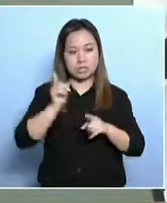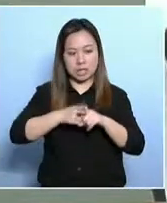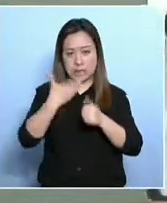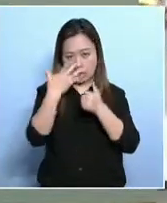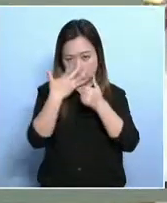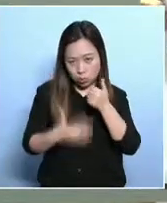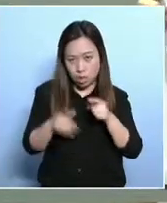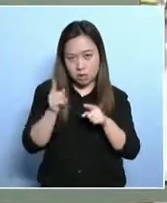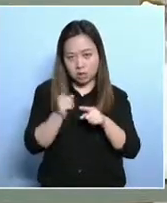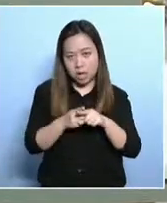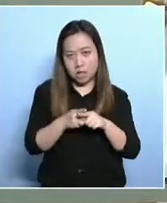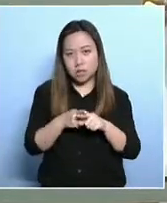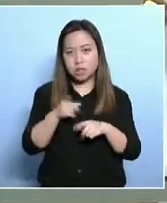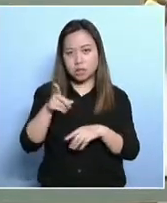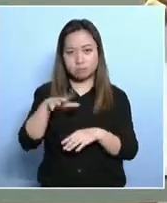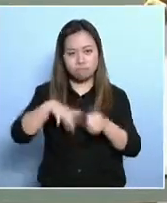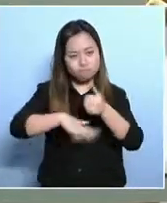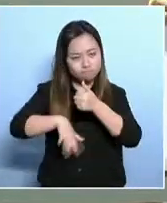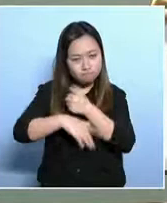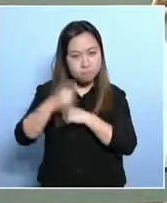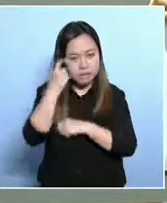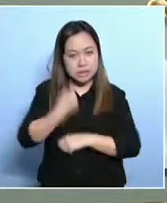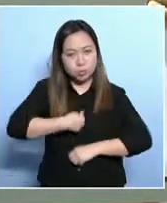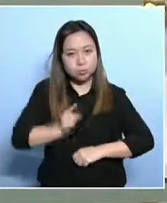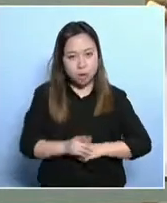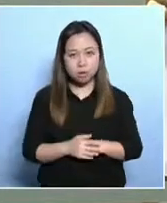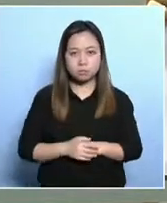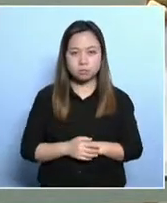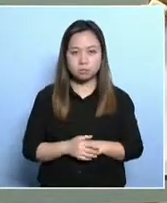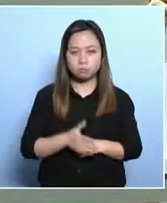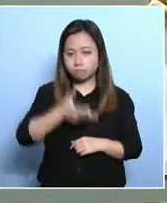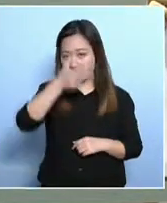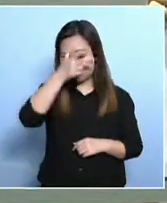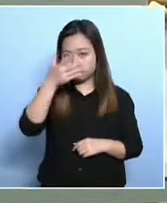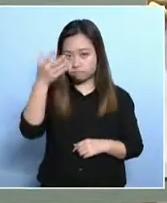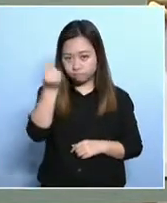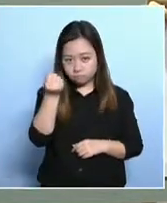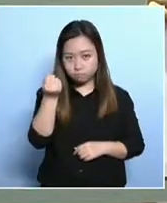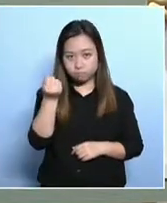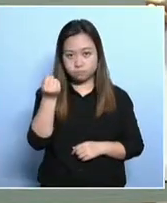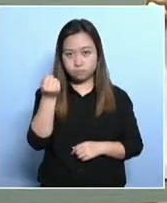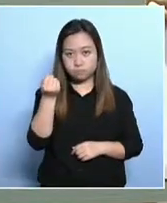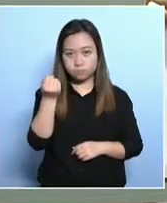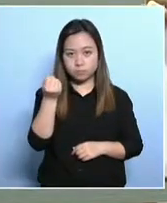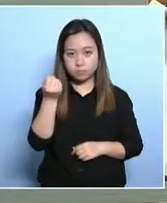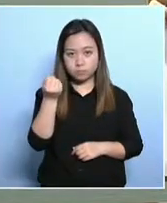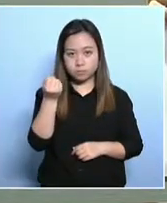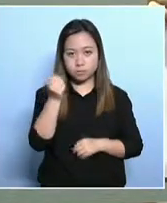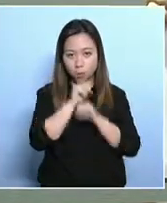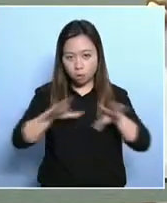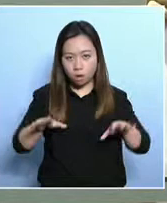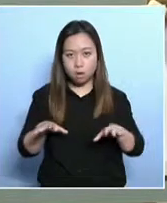director for three years, so she knew fully the needs of the grassroots.